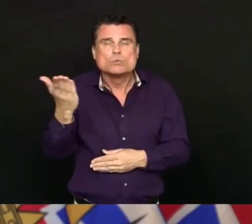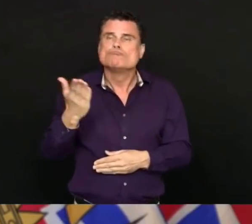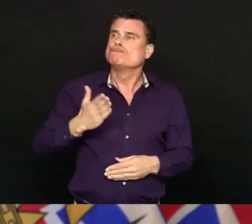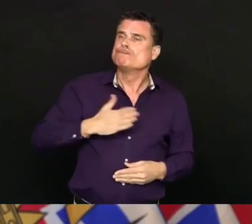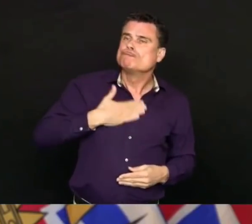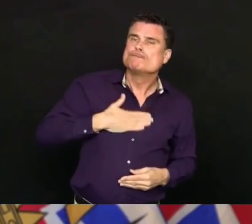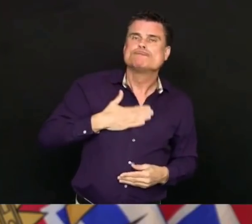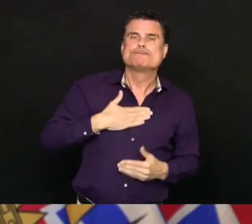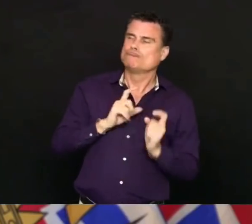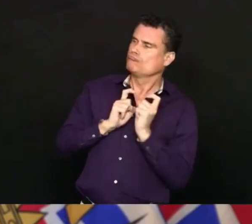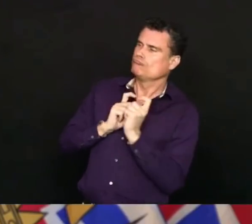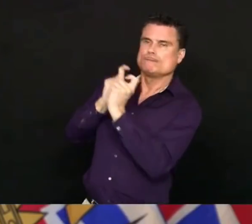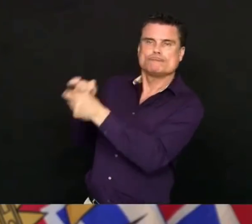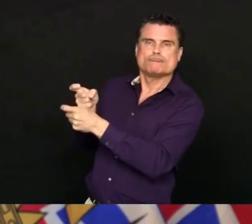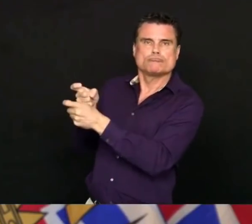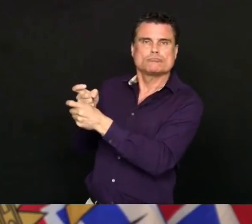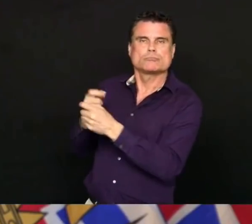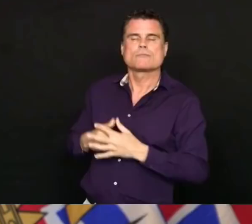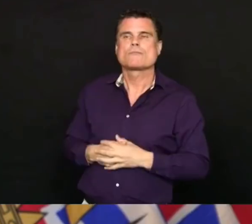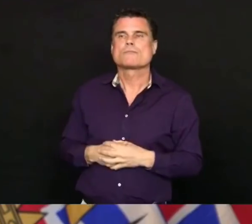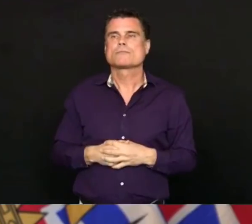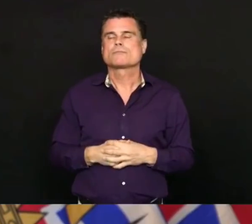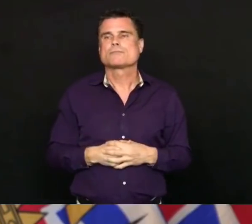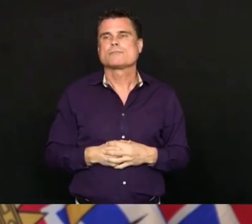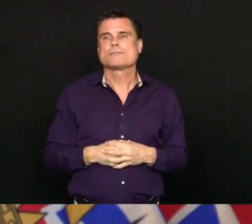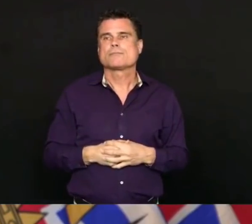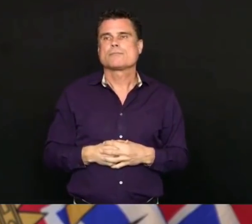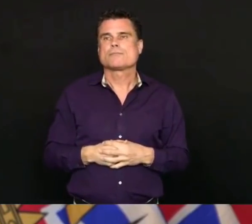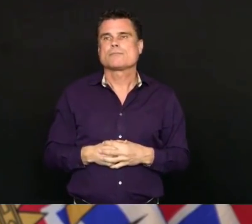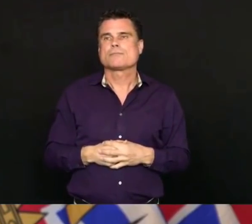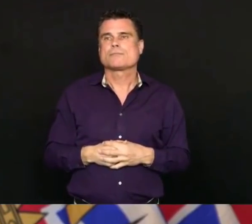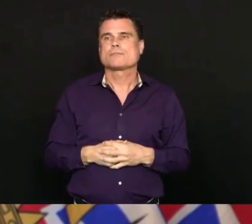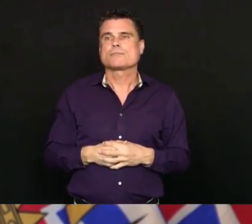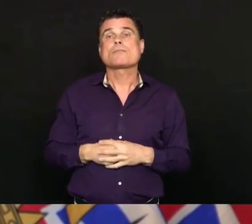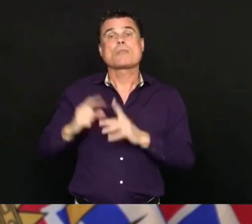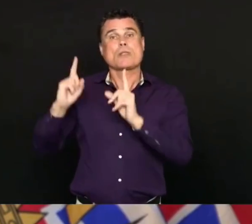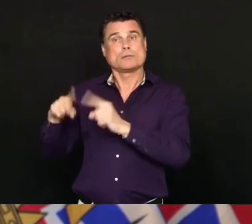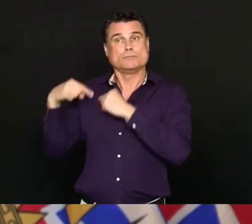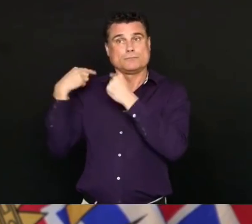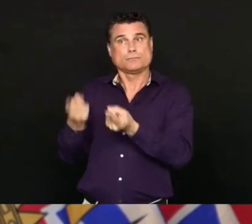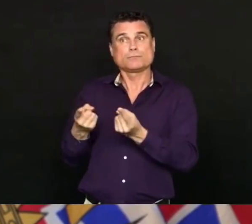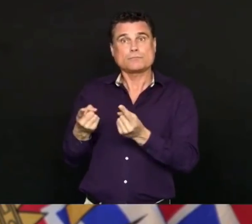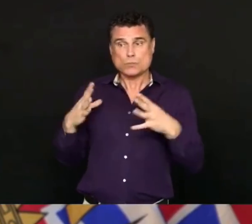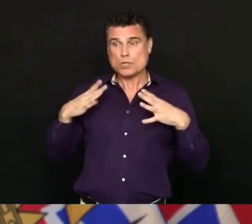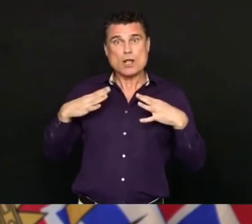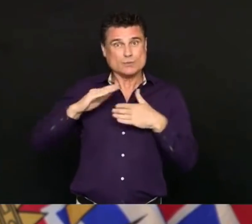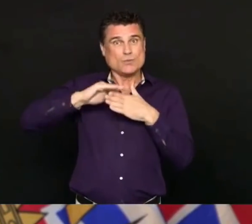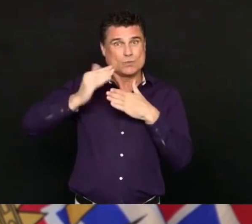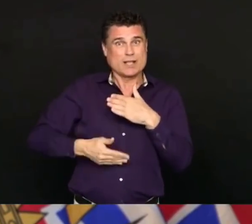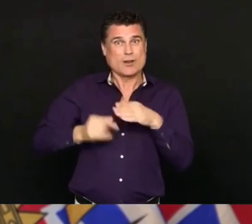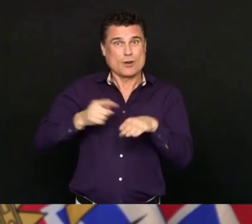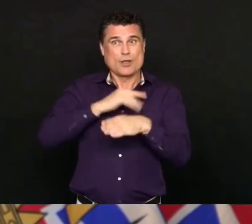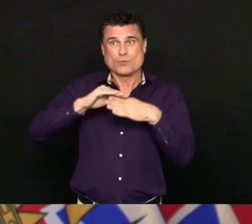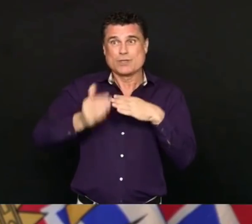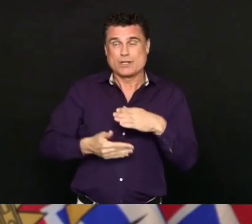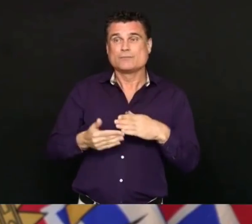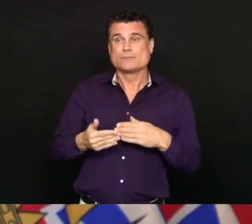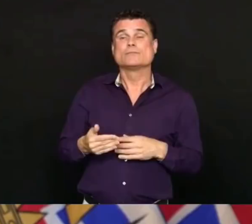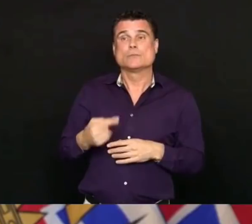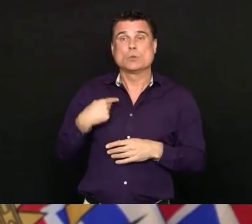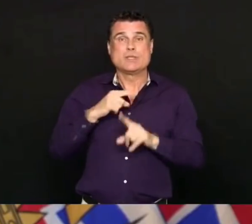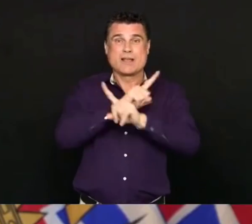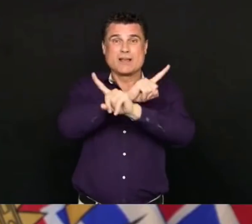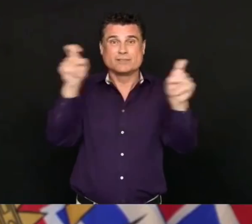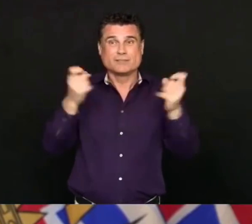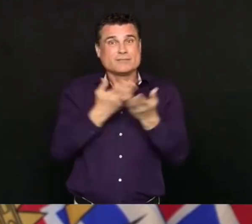travel, we have asked British Columbians to avoid non-essential travel. And we have received many questions about